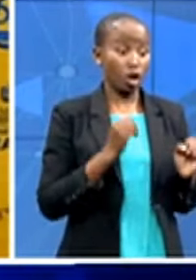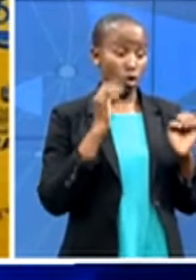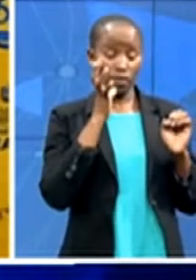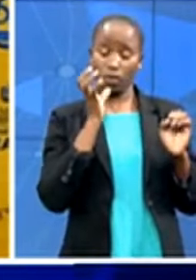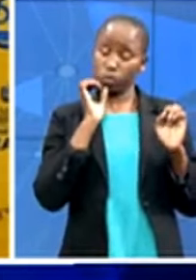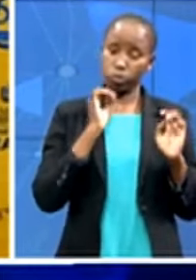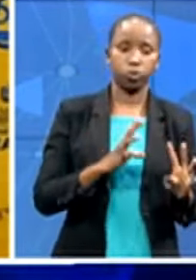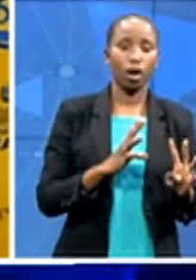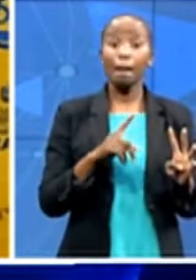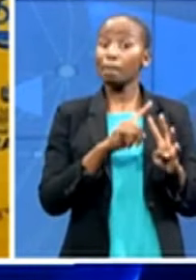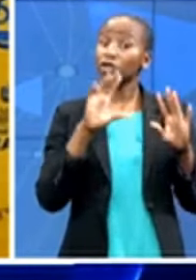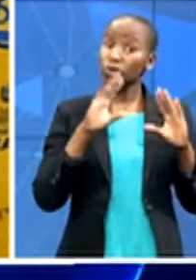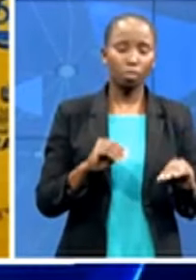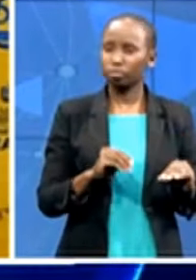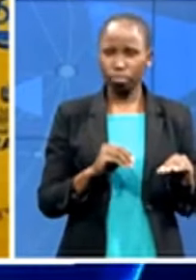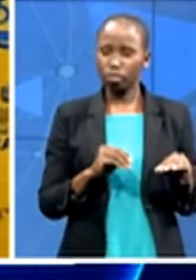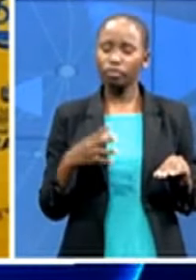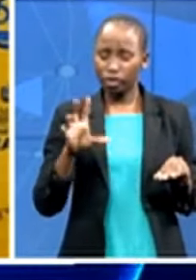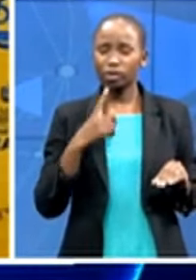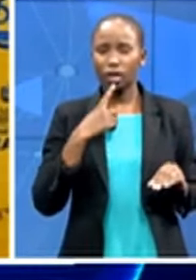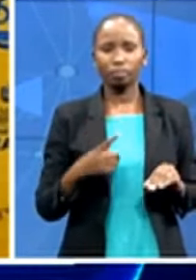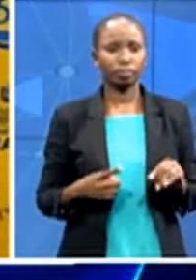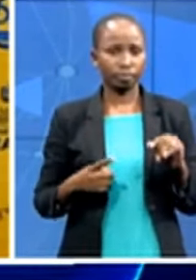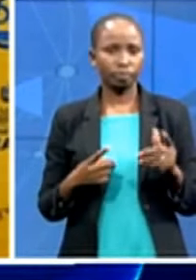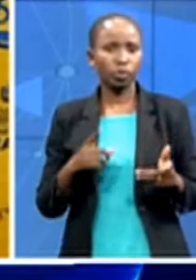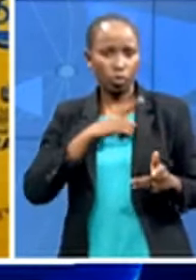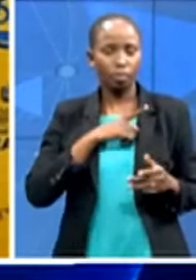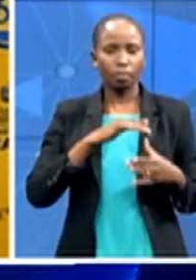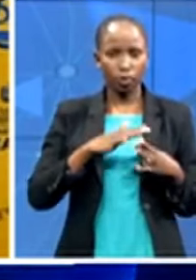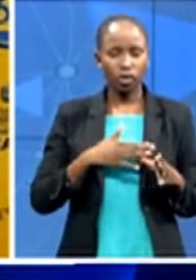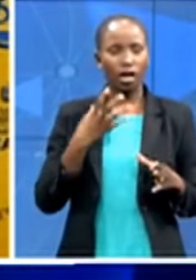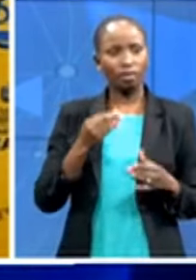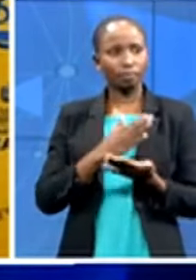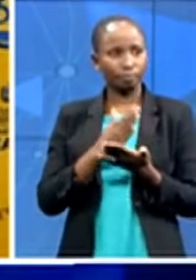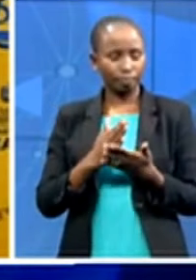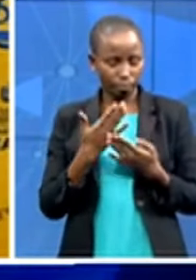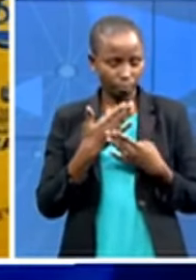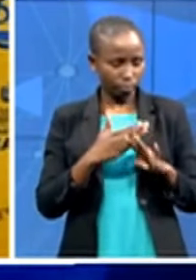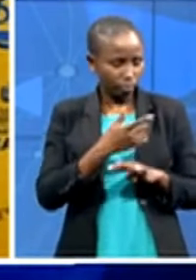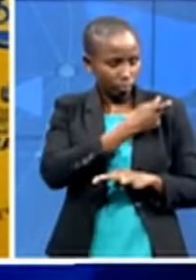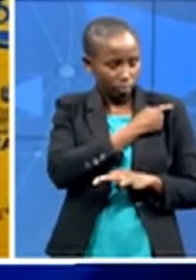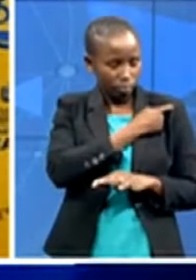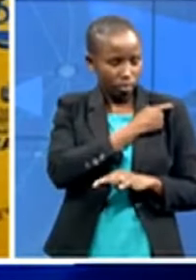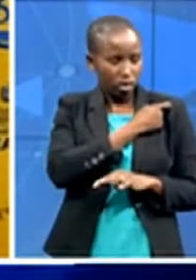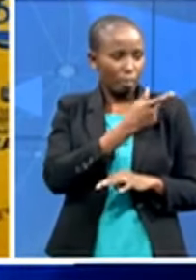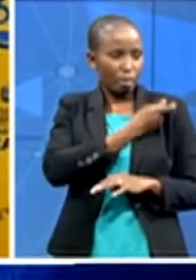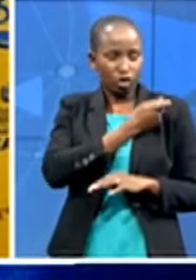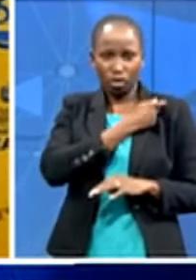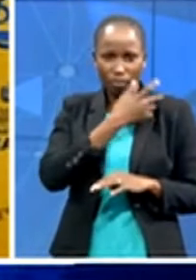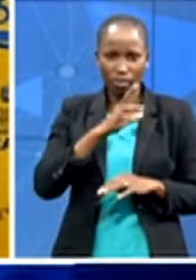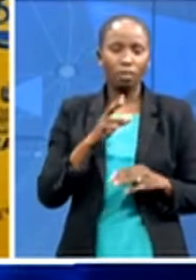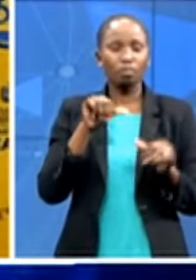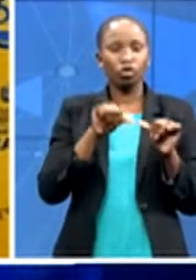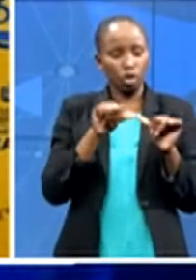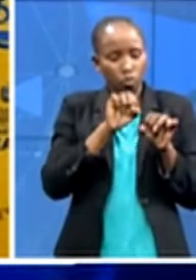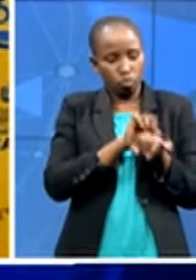in order because there have been anti-vaccination messages out there then we said for this category that's about 60 let's